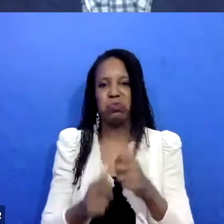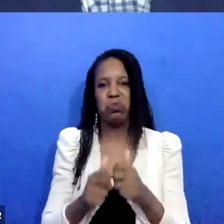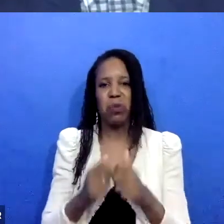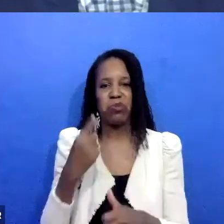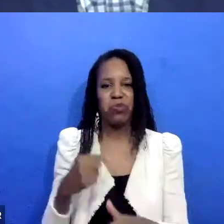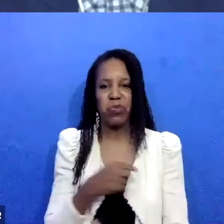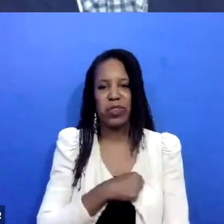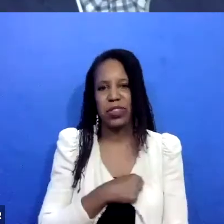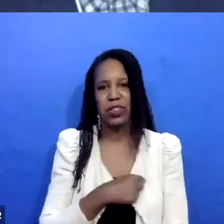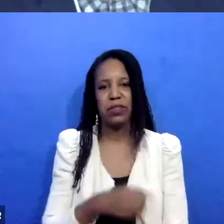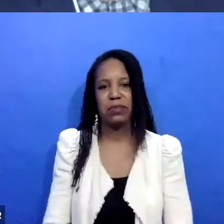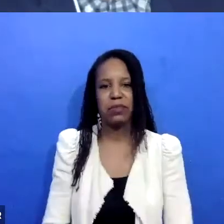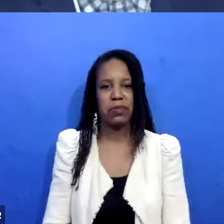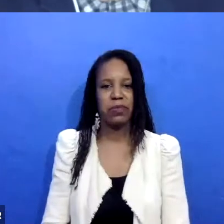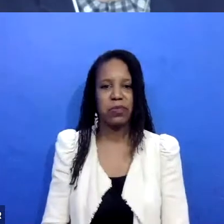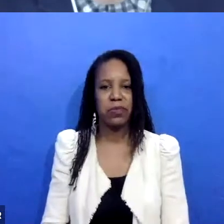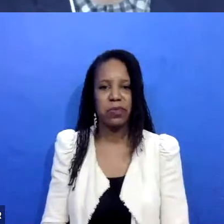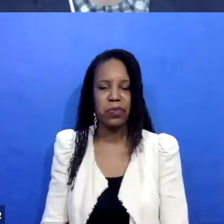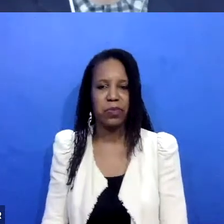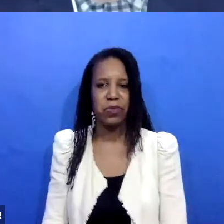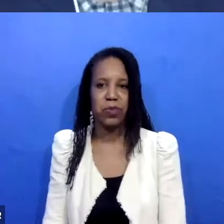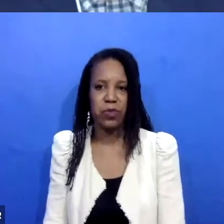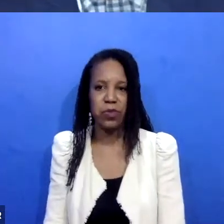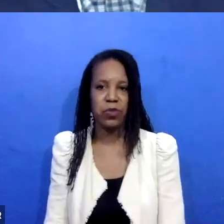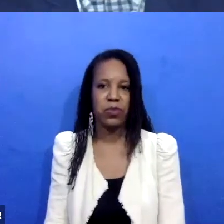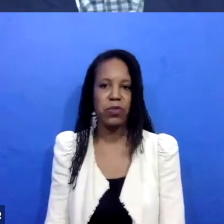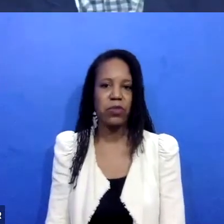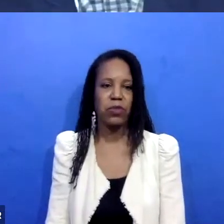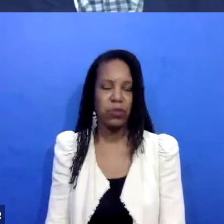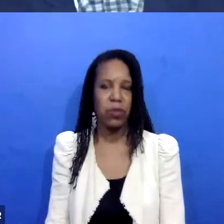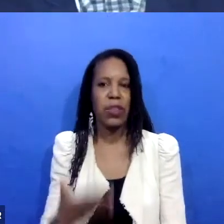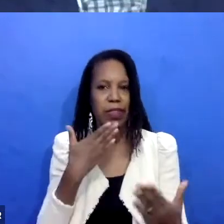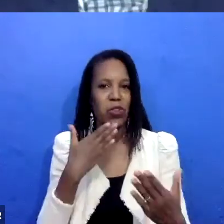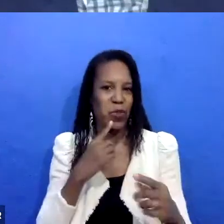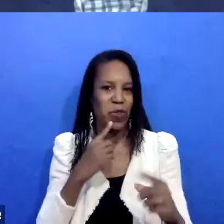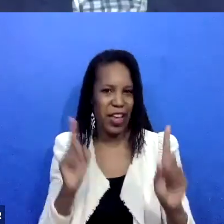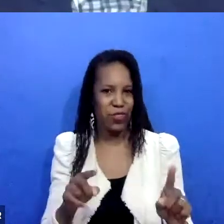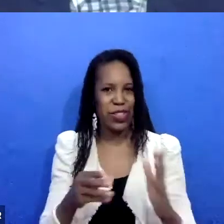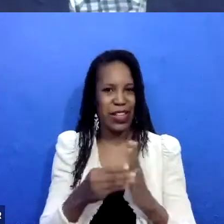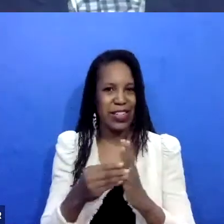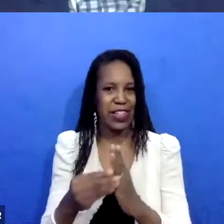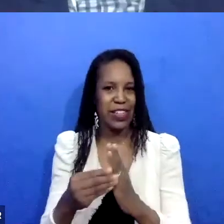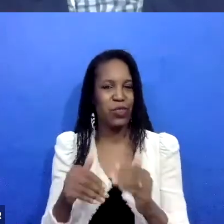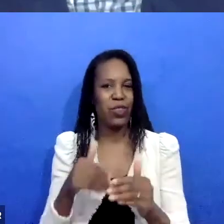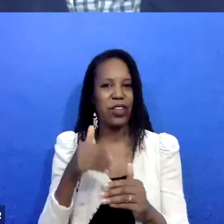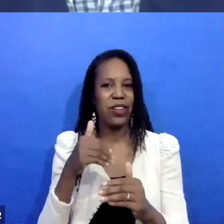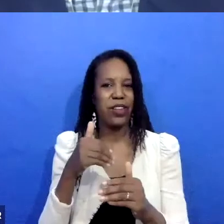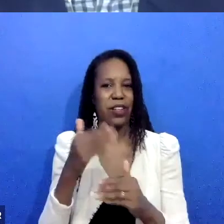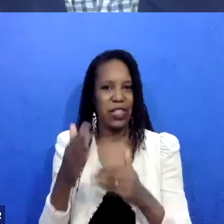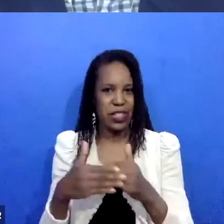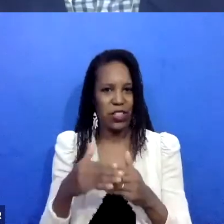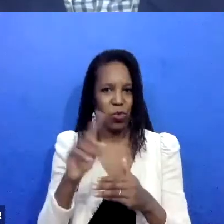Thank you. Right. So I think your answers actually lead nicely to this next set of questions. Um,